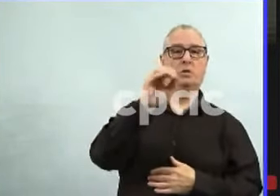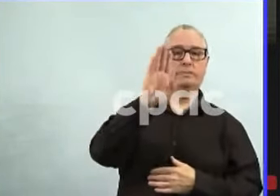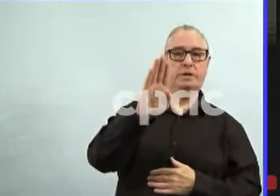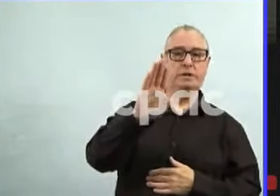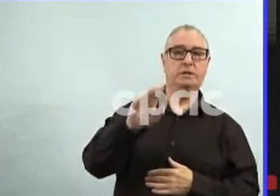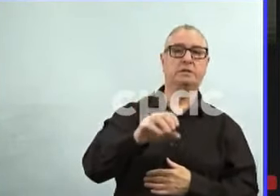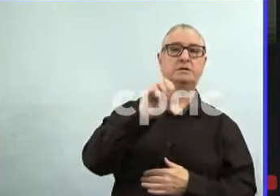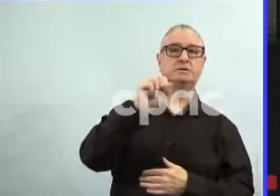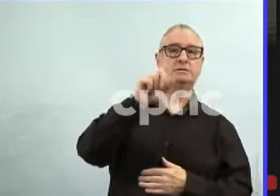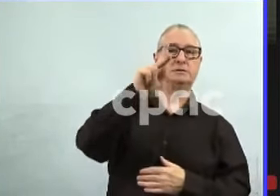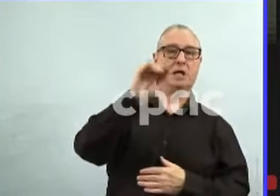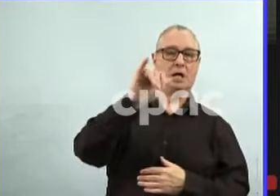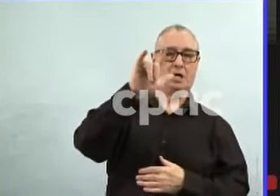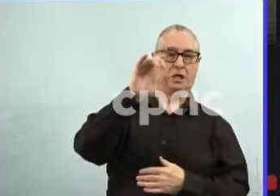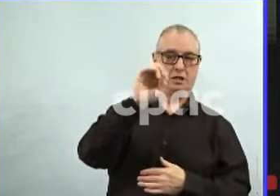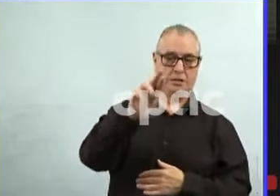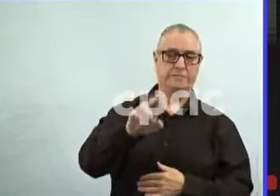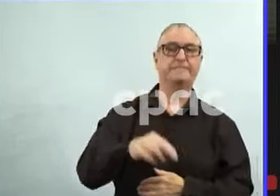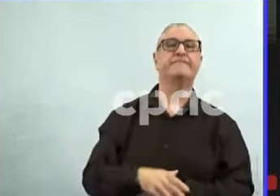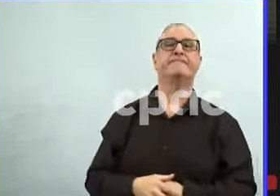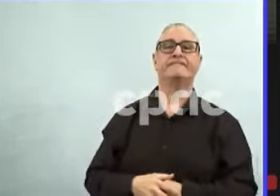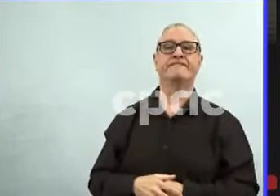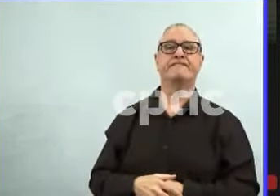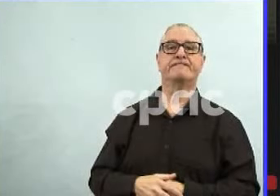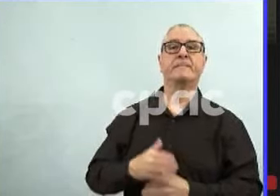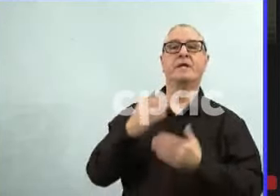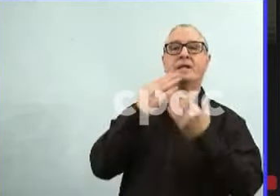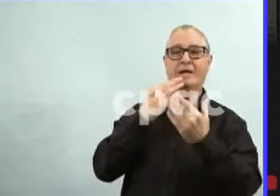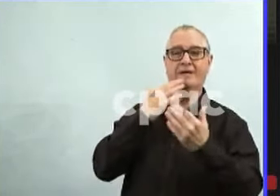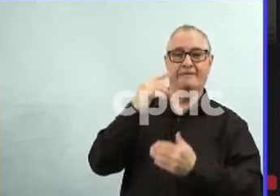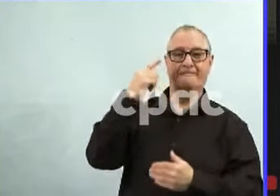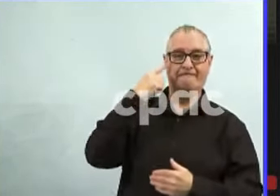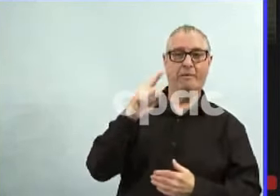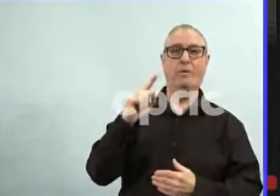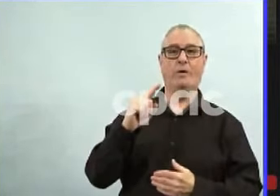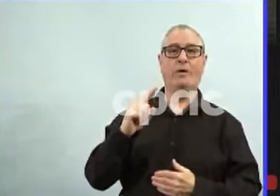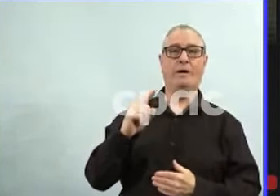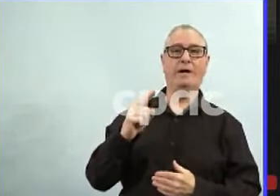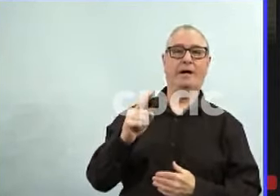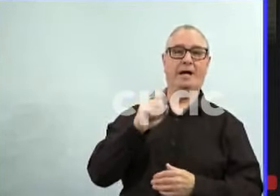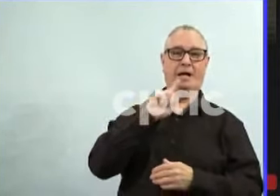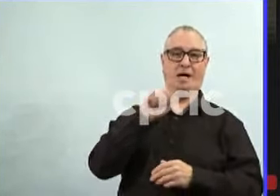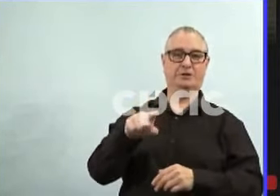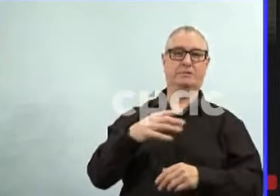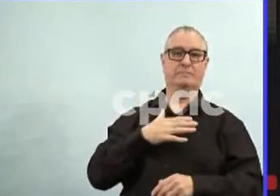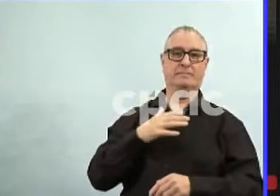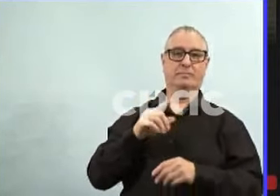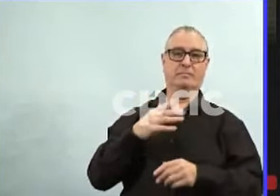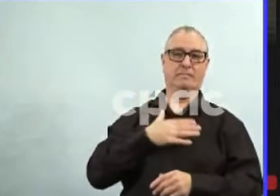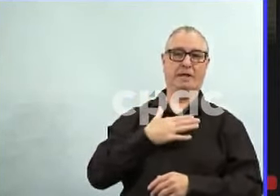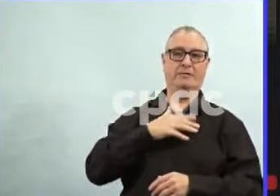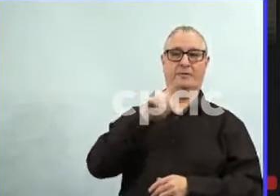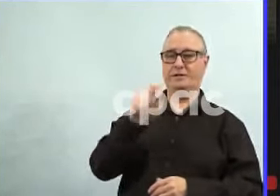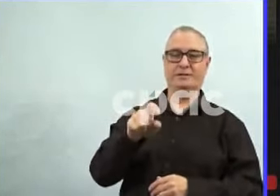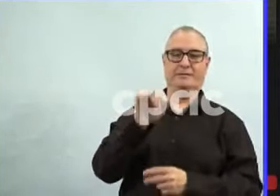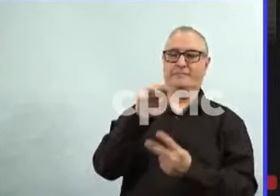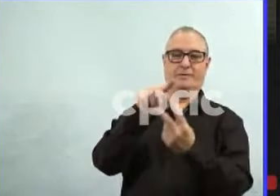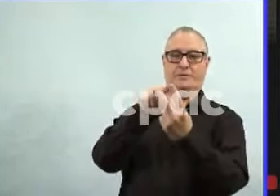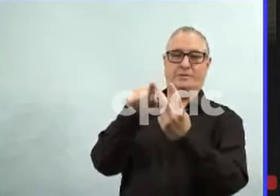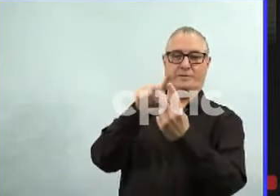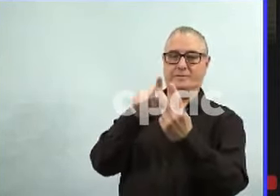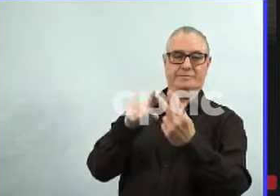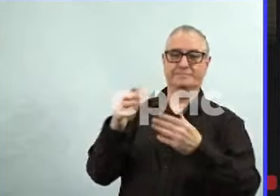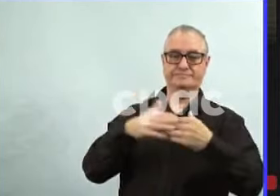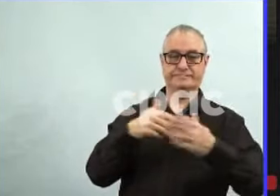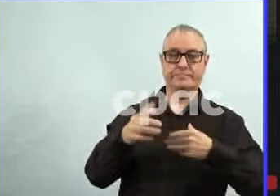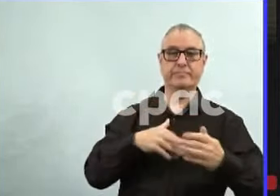Doctors, thanks for taking our questions. I think Dr. Owens is probably best suited for you, but either of you feel free to answer this one. As